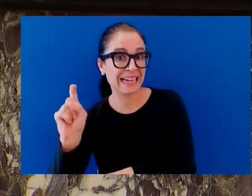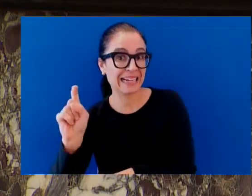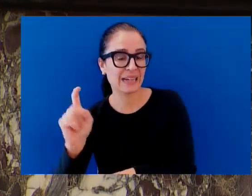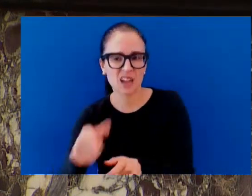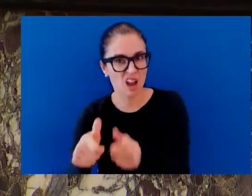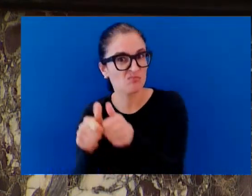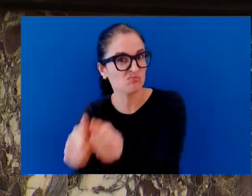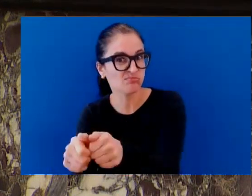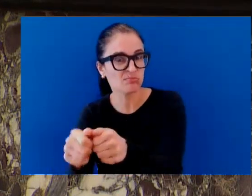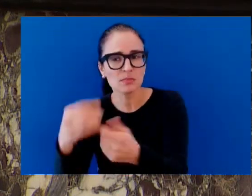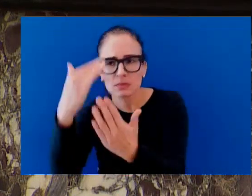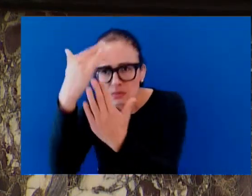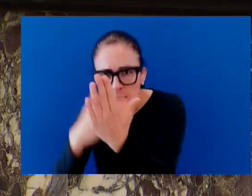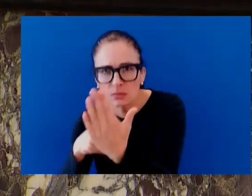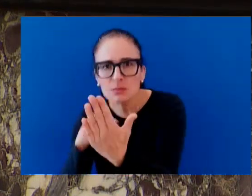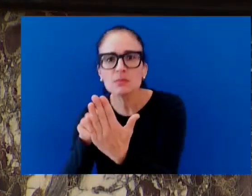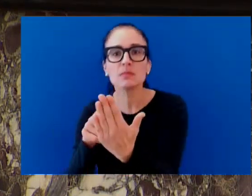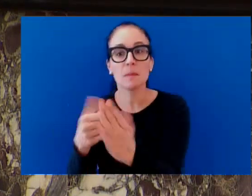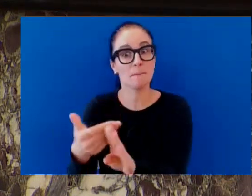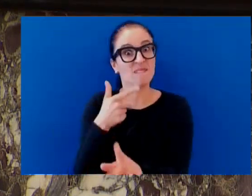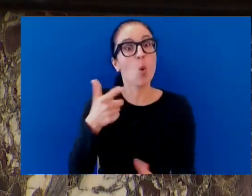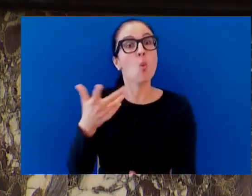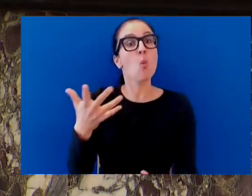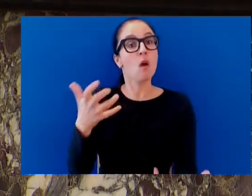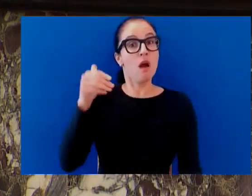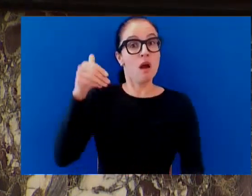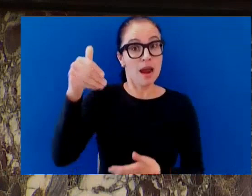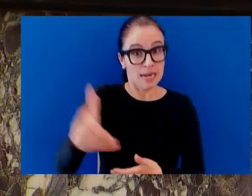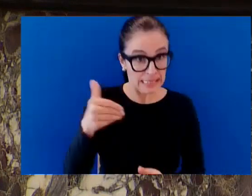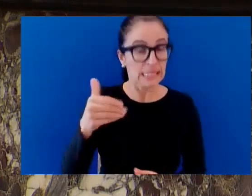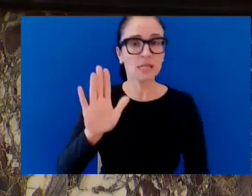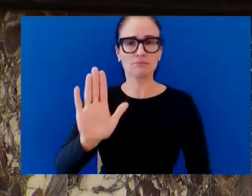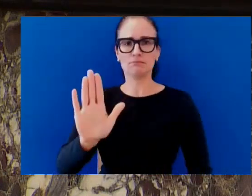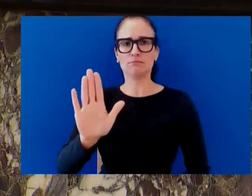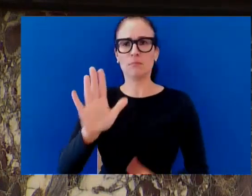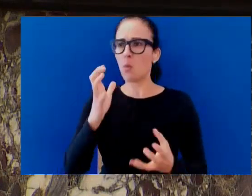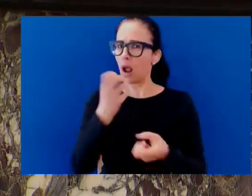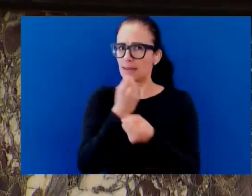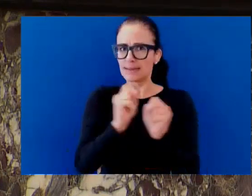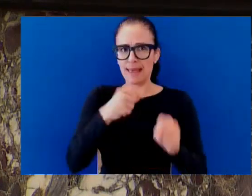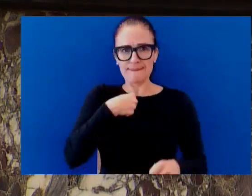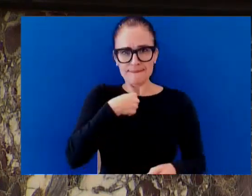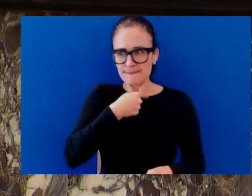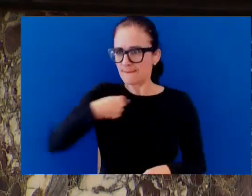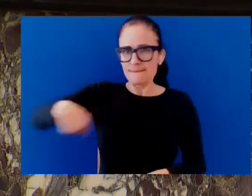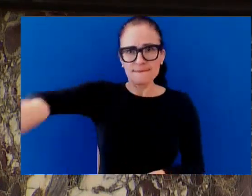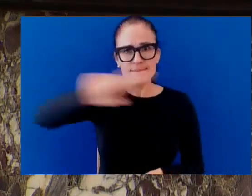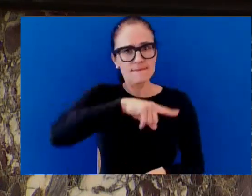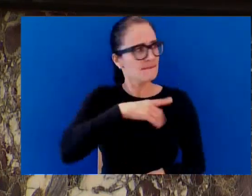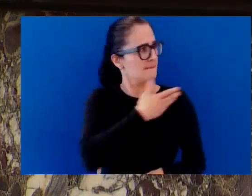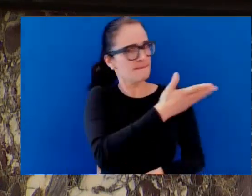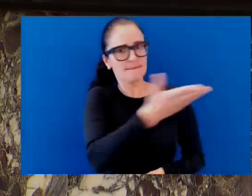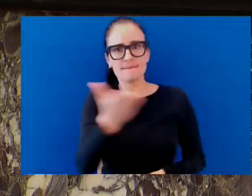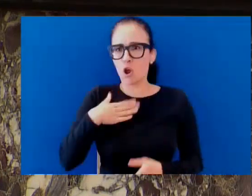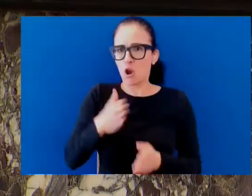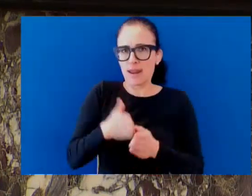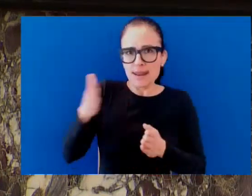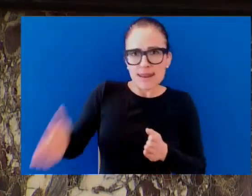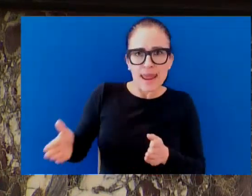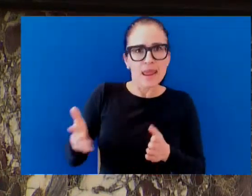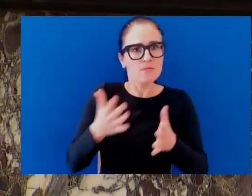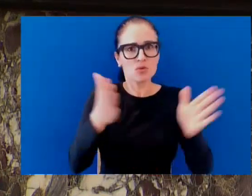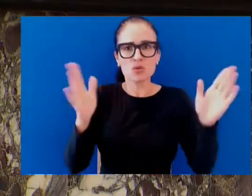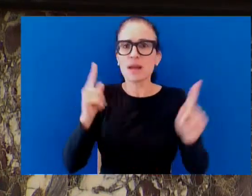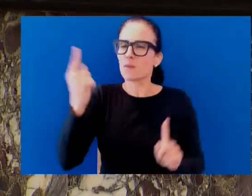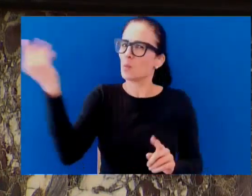starting your project can keep you, your co-workers and your neighbours safe and prevent the possible interruption of